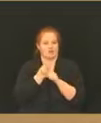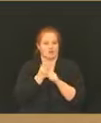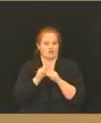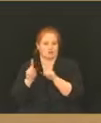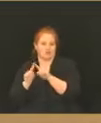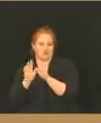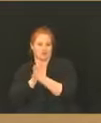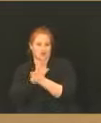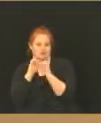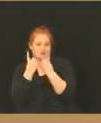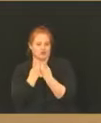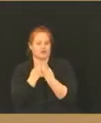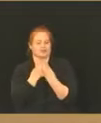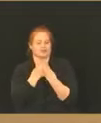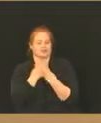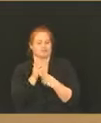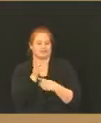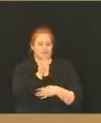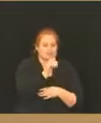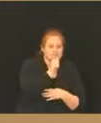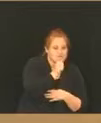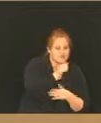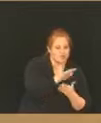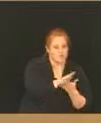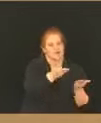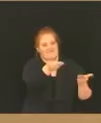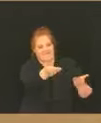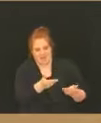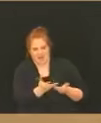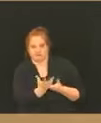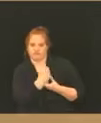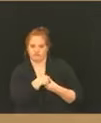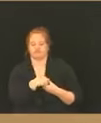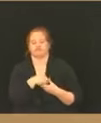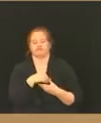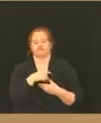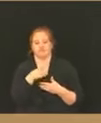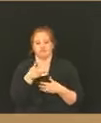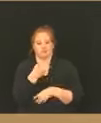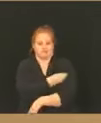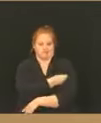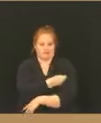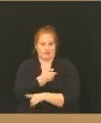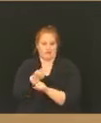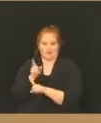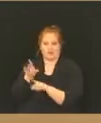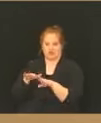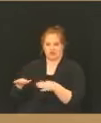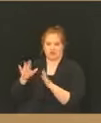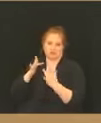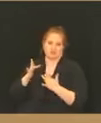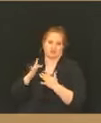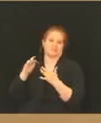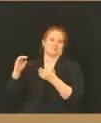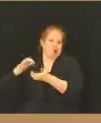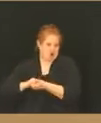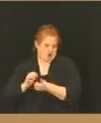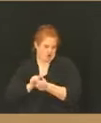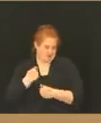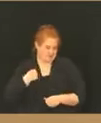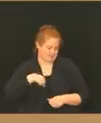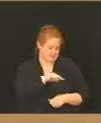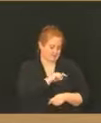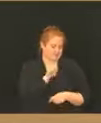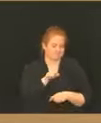school districts and our private schools into those settings to receive their vaccine doses from Children's Mercy in partnership with us. Very similarly,